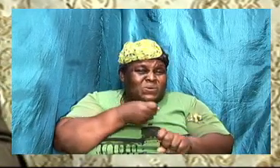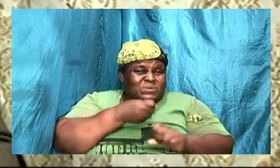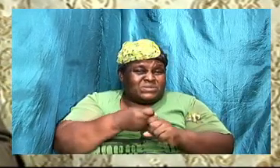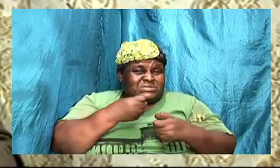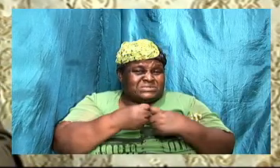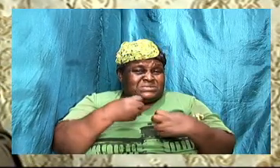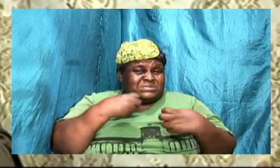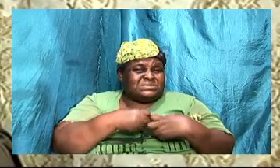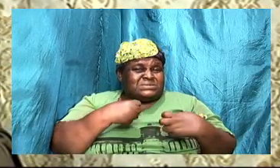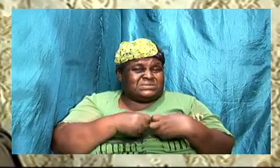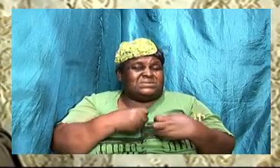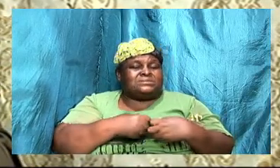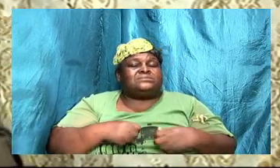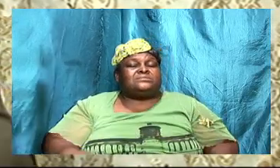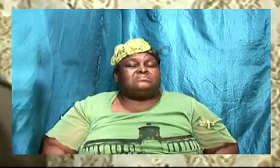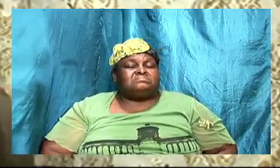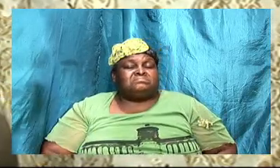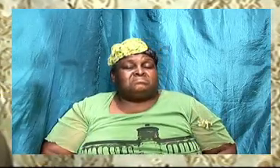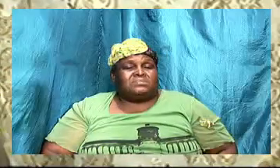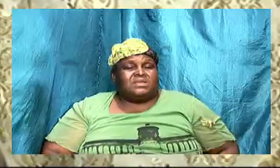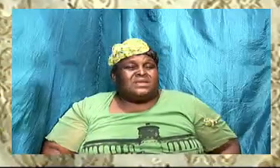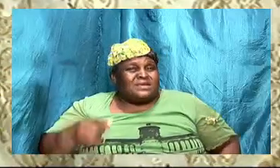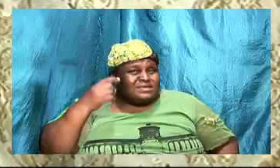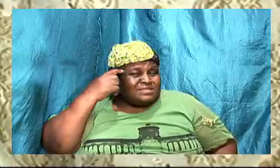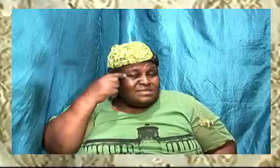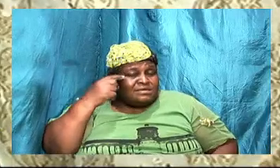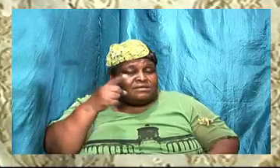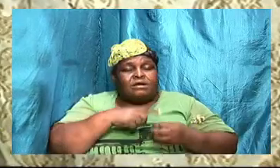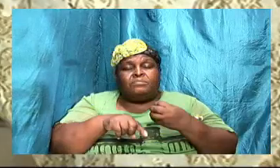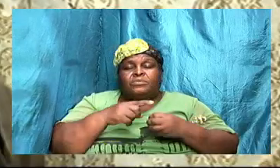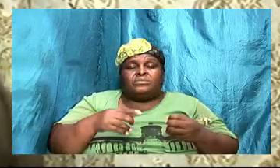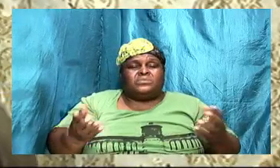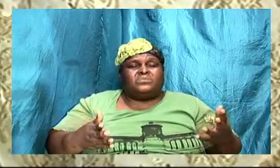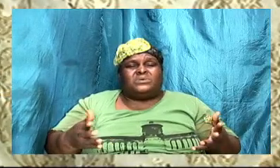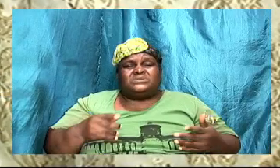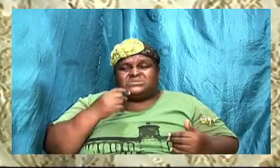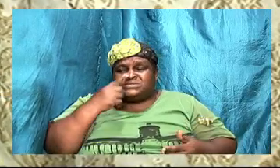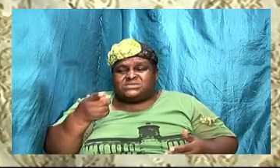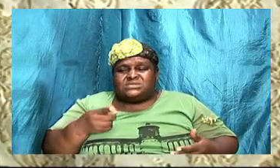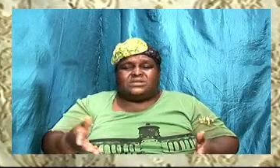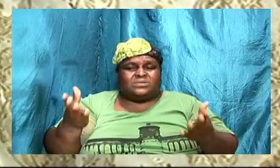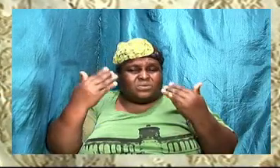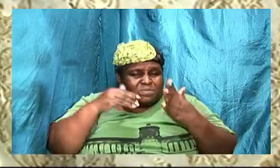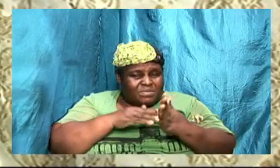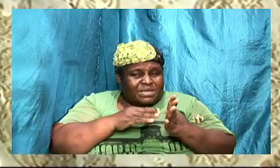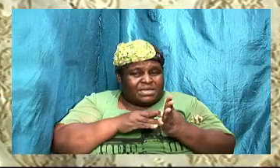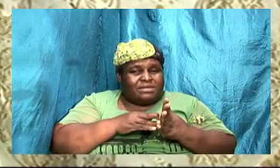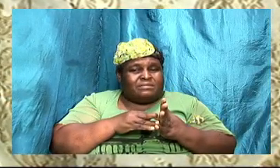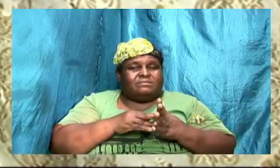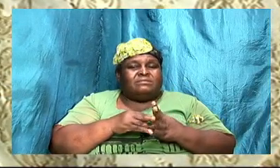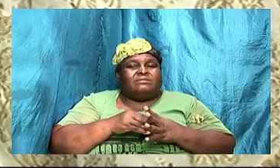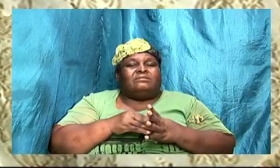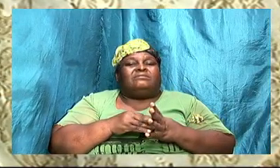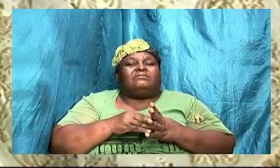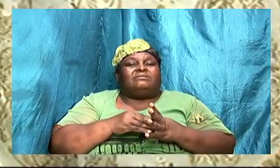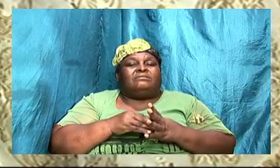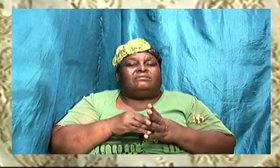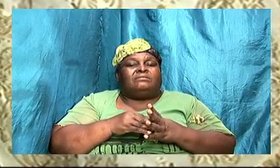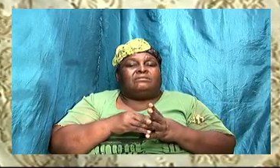drawing board and think about what it is that we want to see again and come back and have the